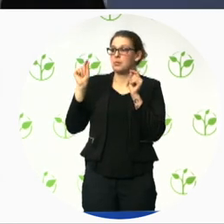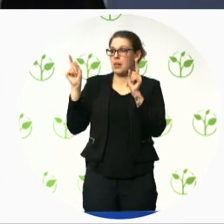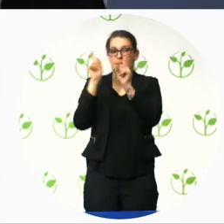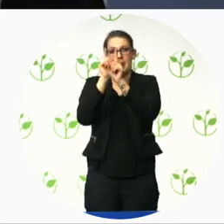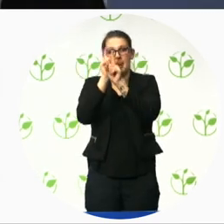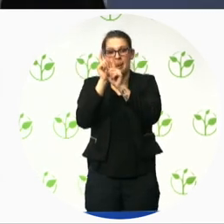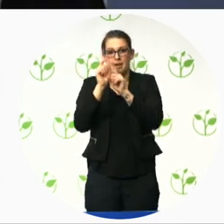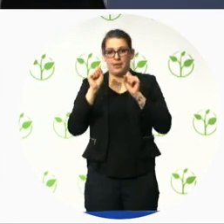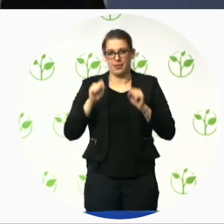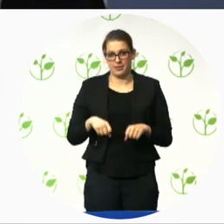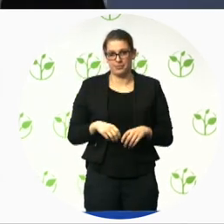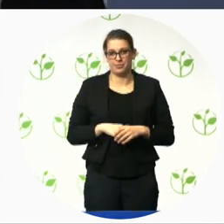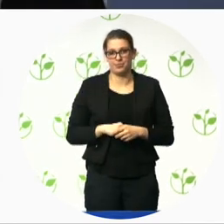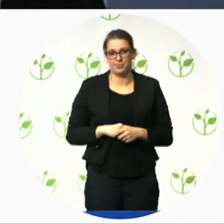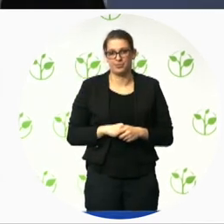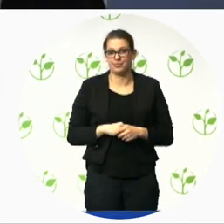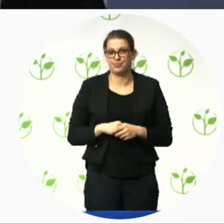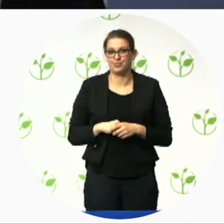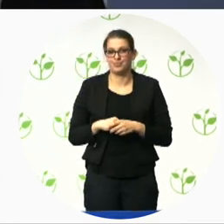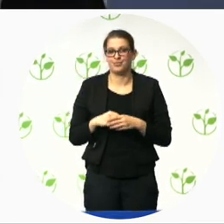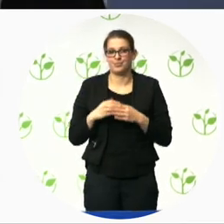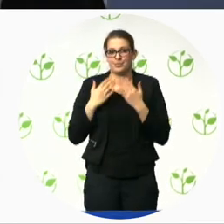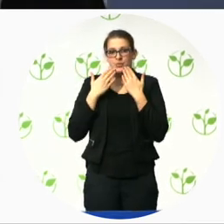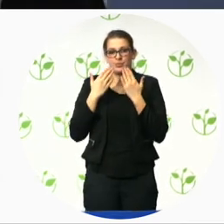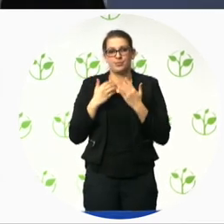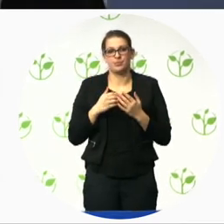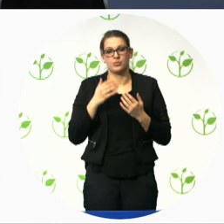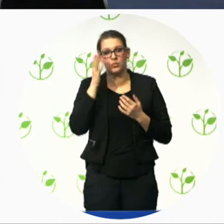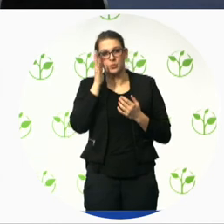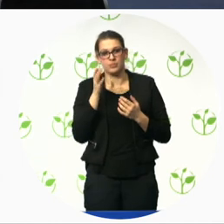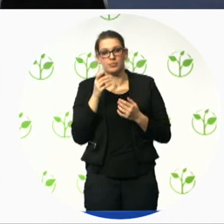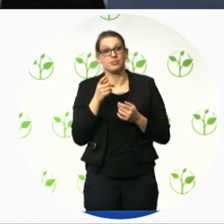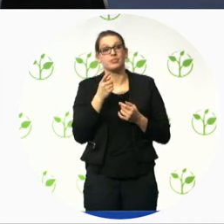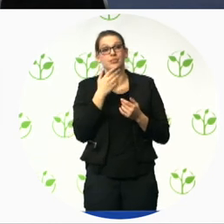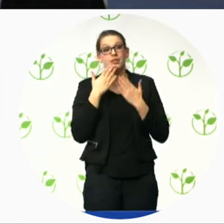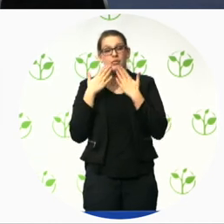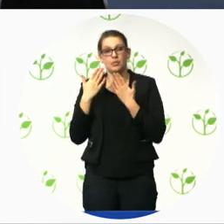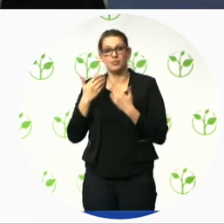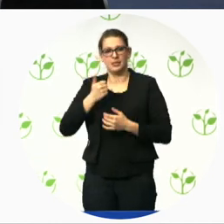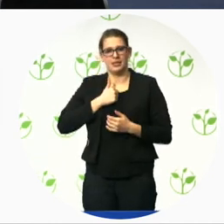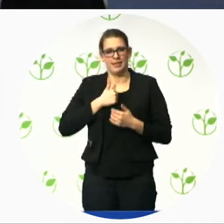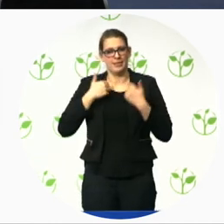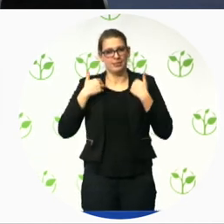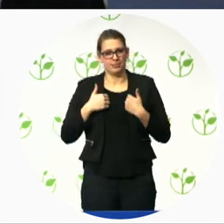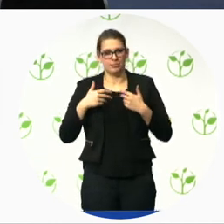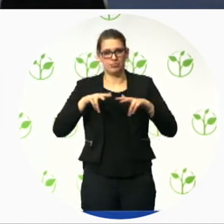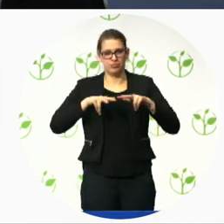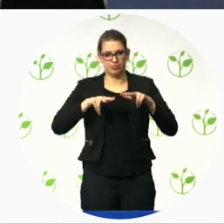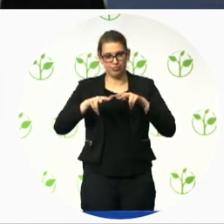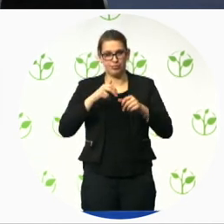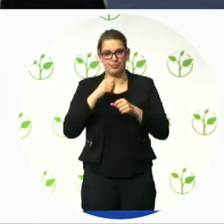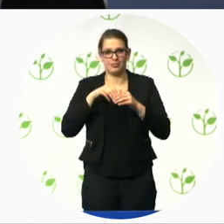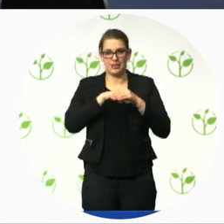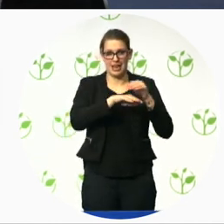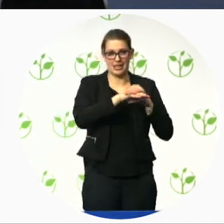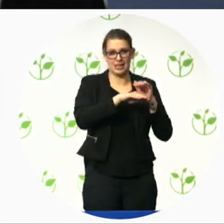Bertolamucci and I'm with the accessibility directorate in Ontario I will come and see you and I can tell you a little bit more about